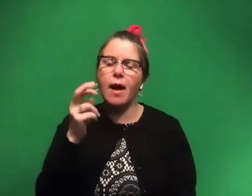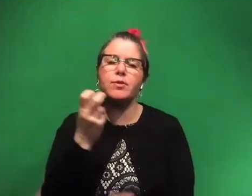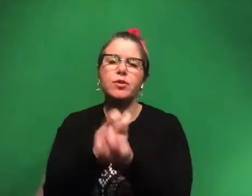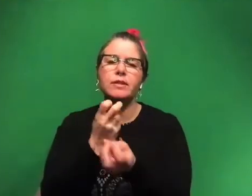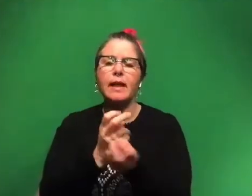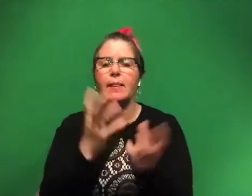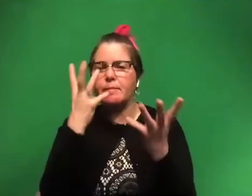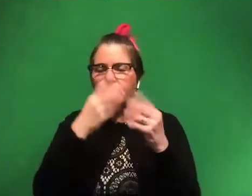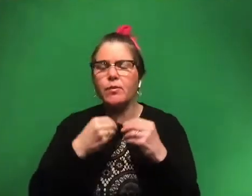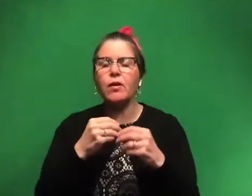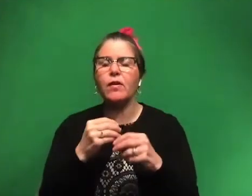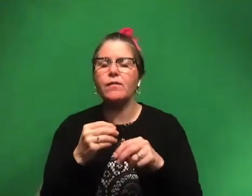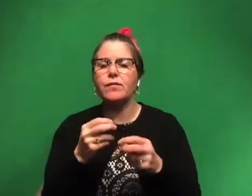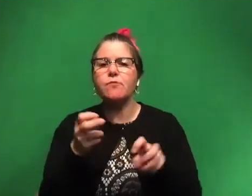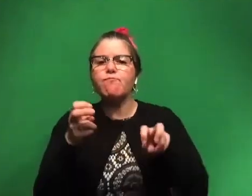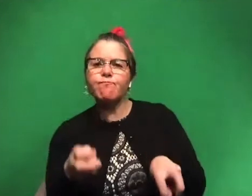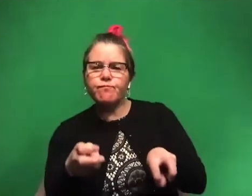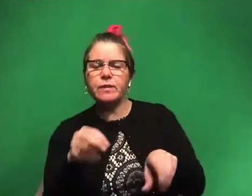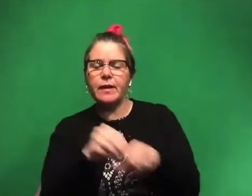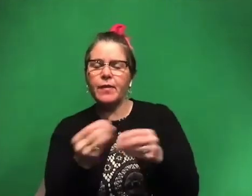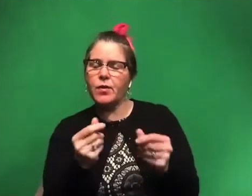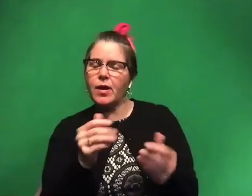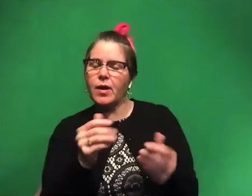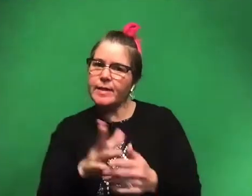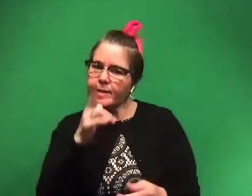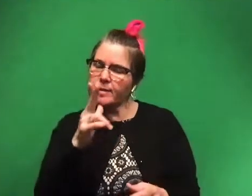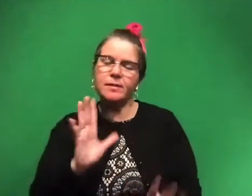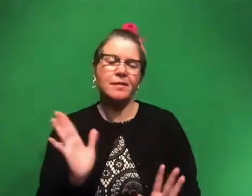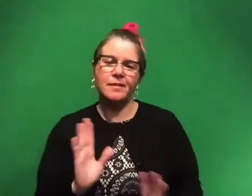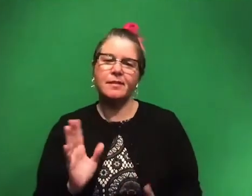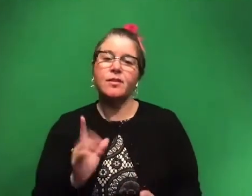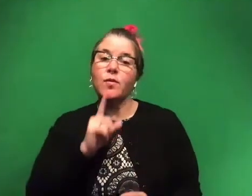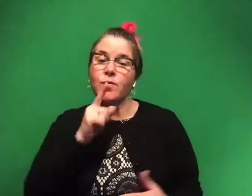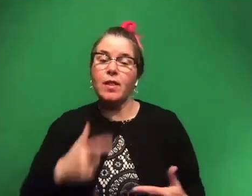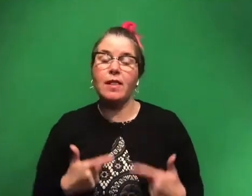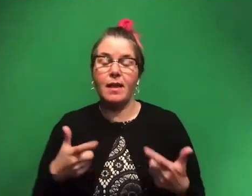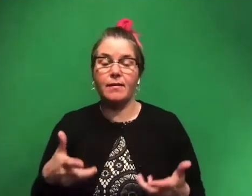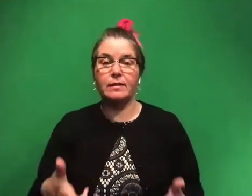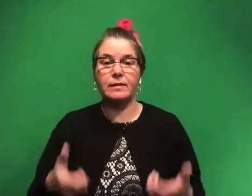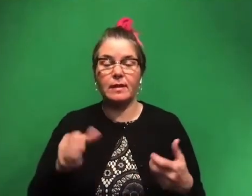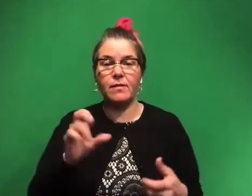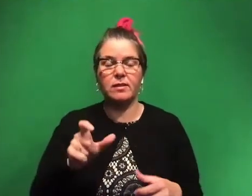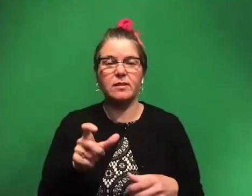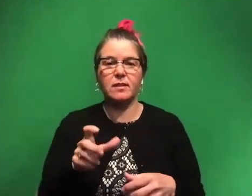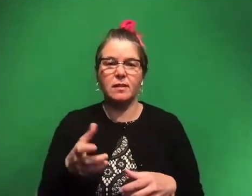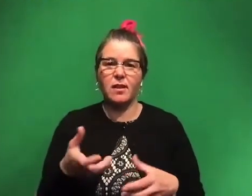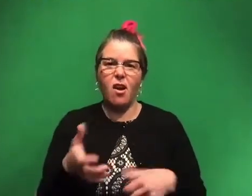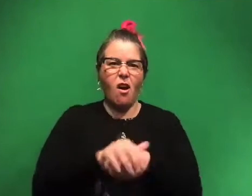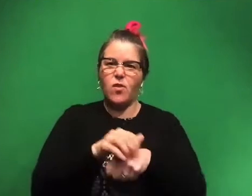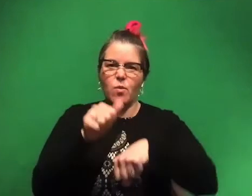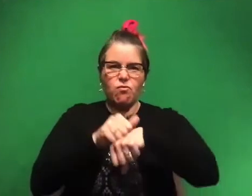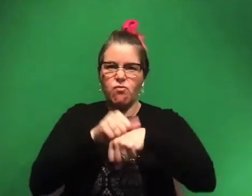just put together and nice and neatly. We actually, in real life, you would take that fossil, but it would be encased in a lot of rock.